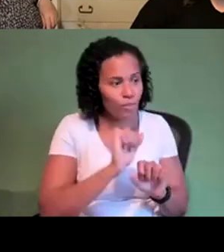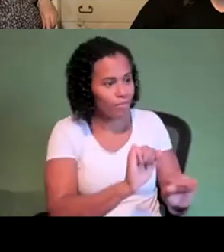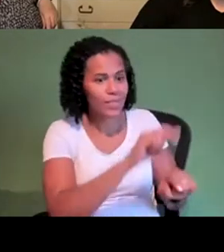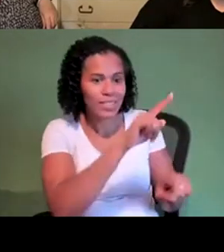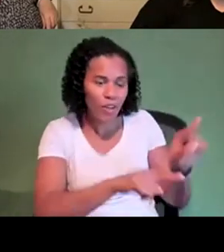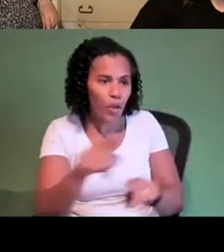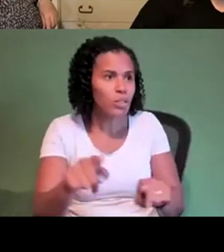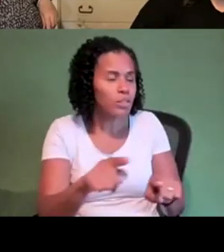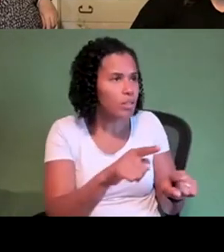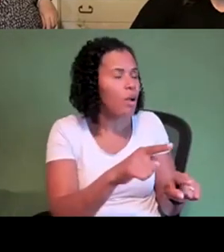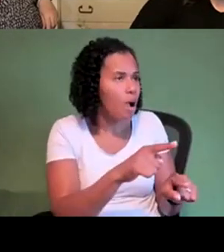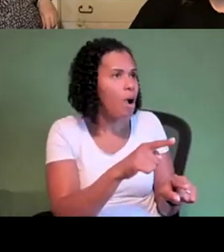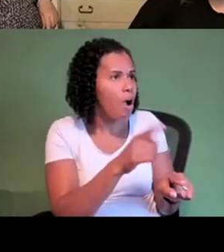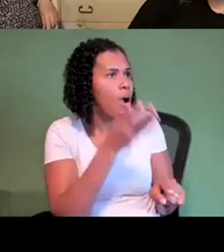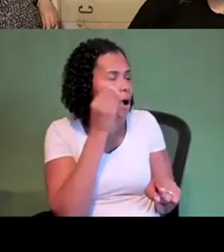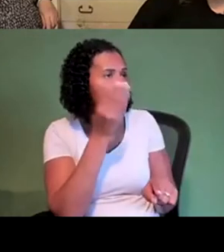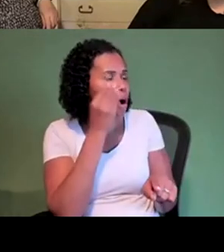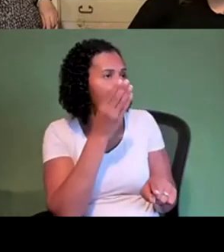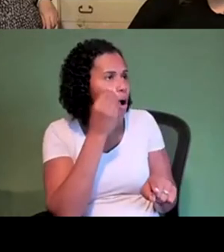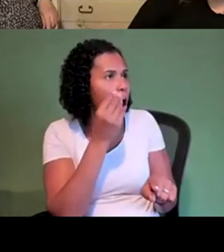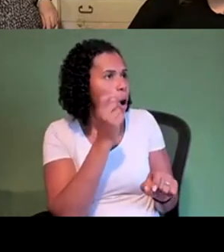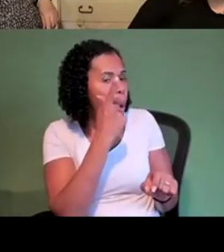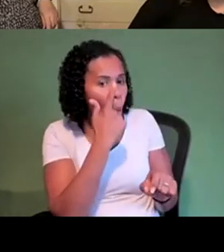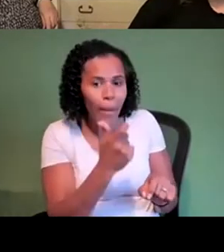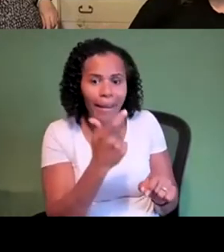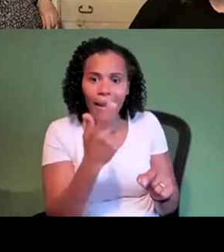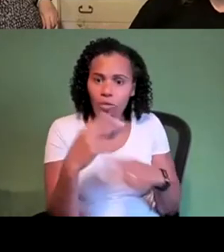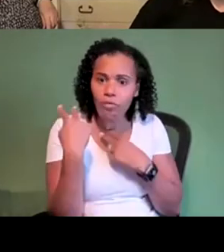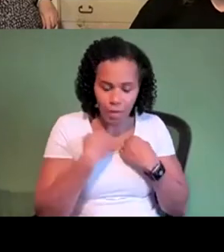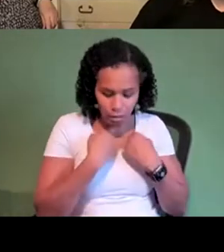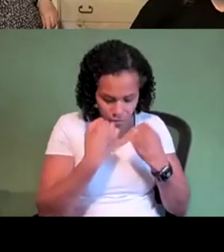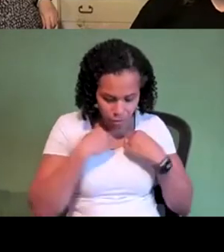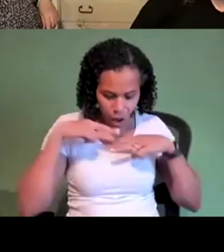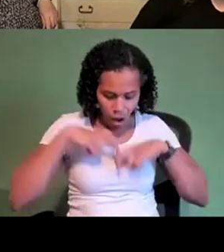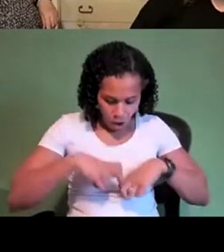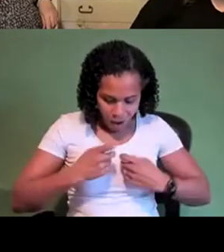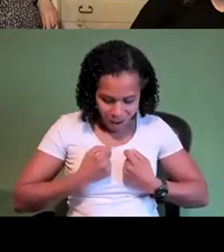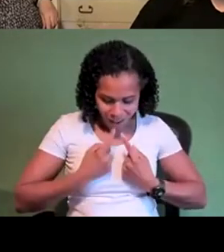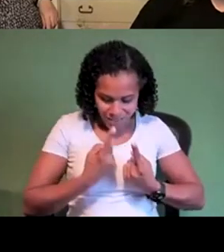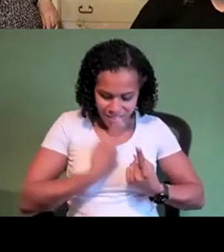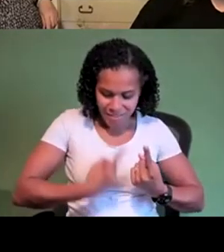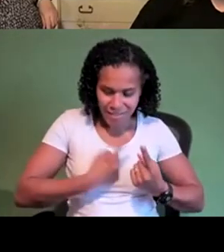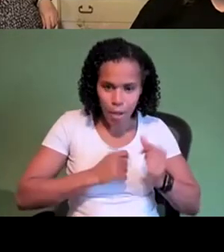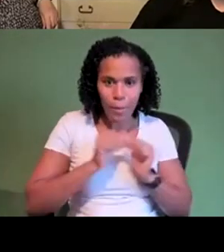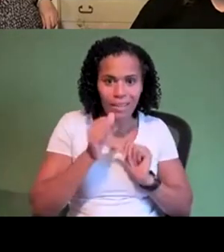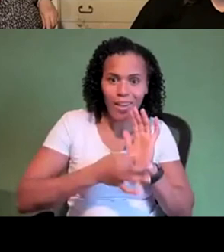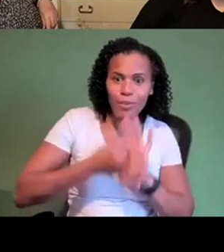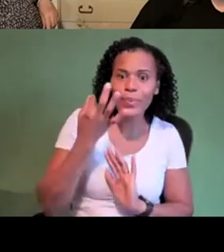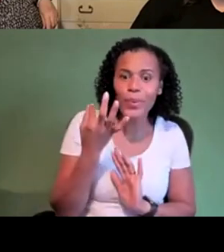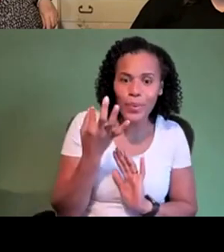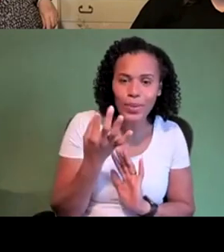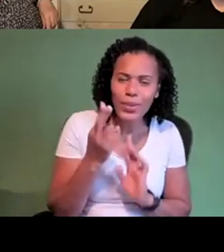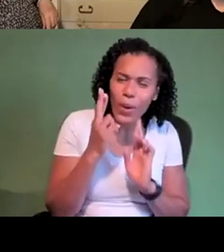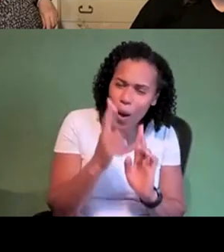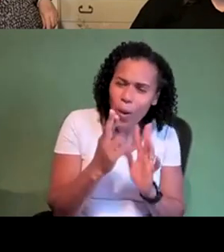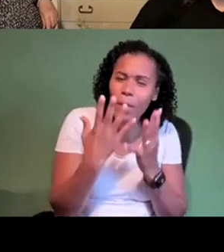own lives so i think i hope that there is a change towards um you know this